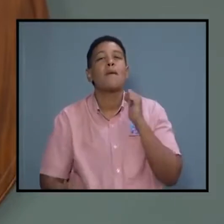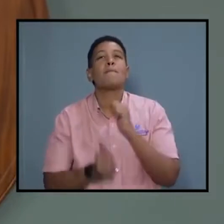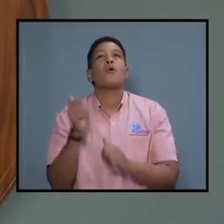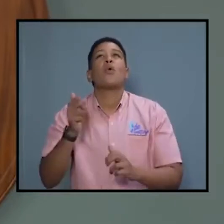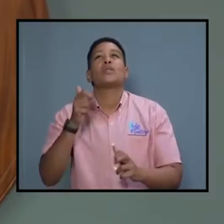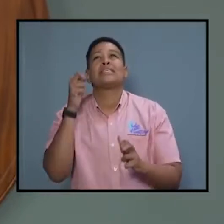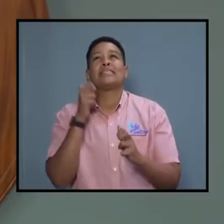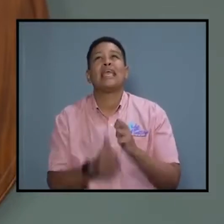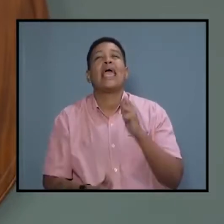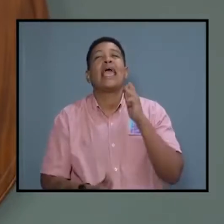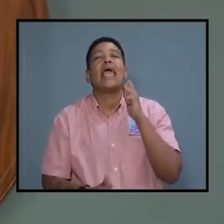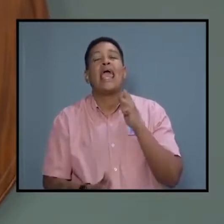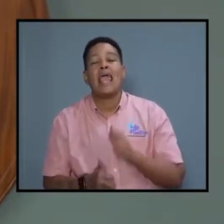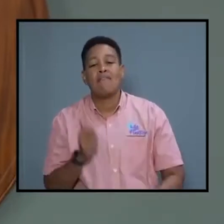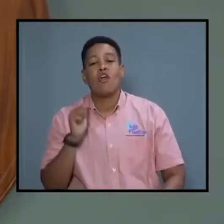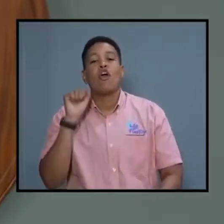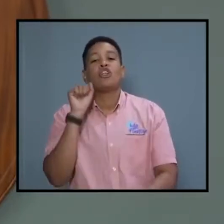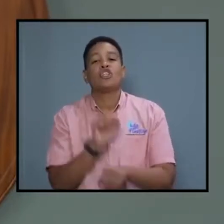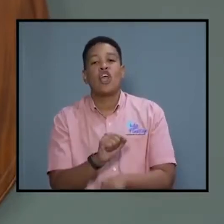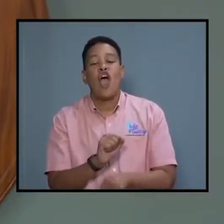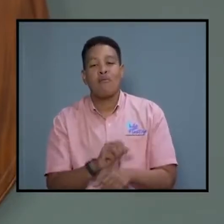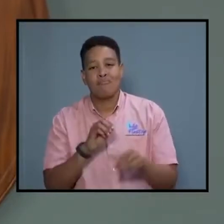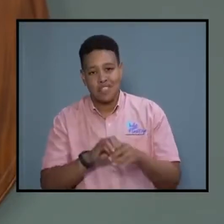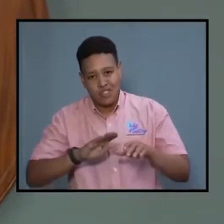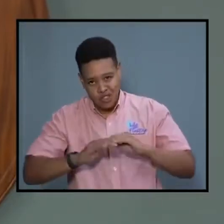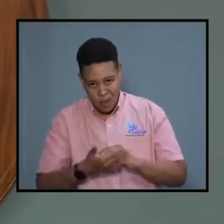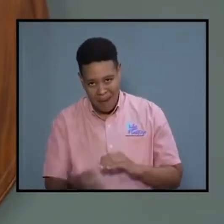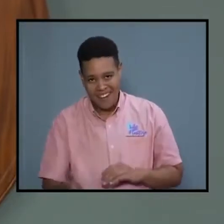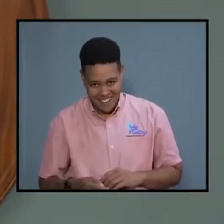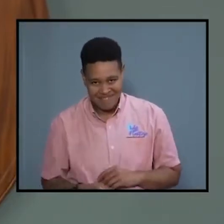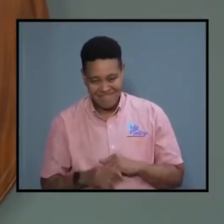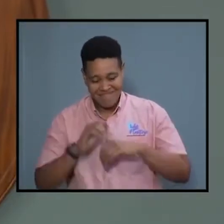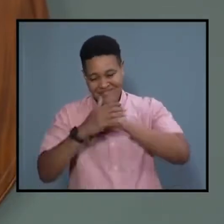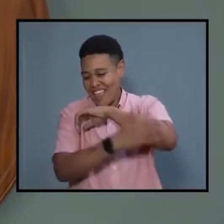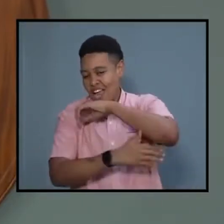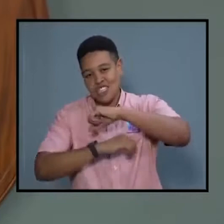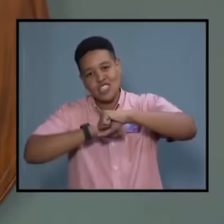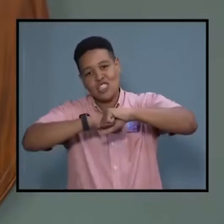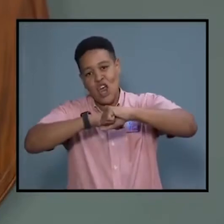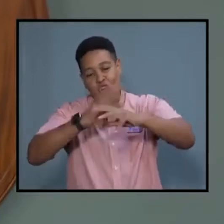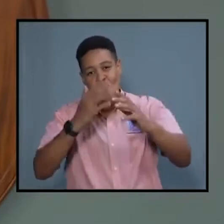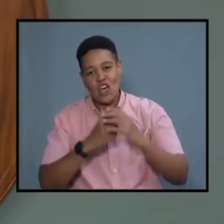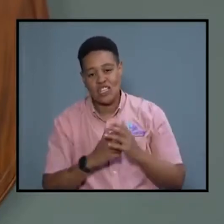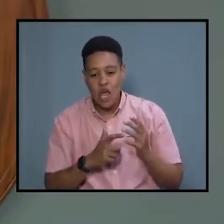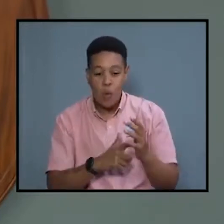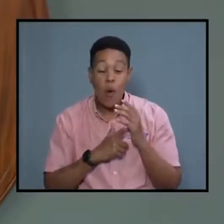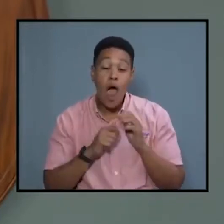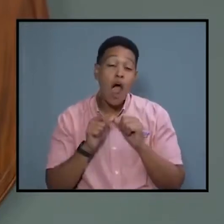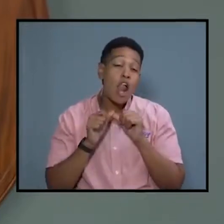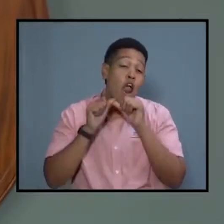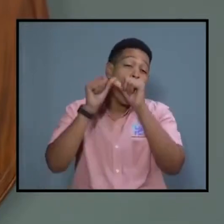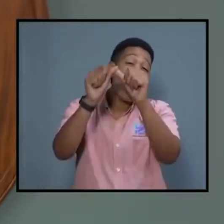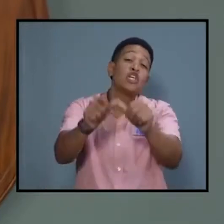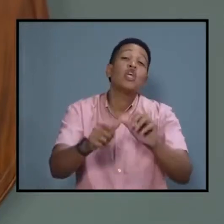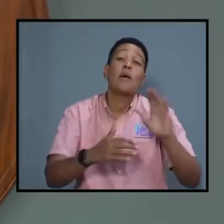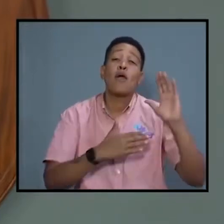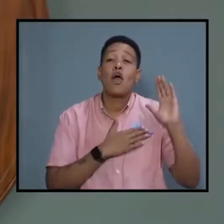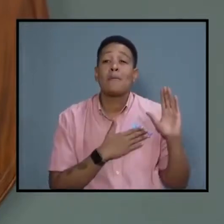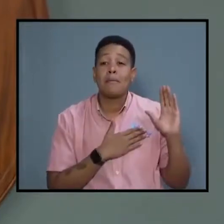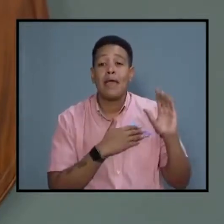portfolio in the country. It requires a long-term commitment